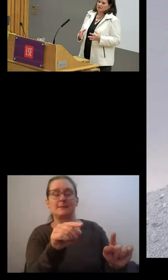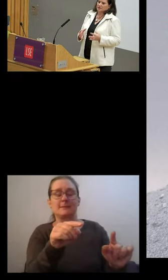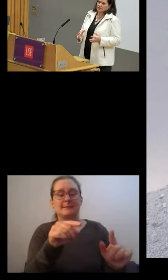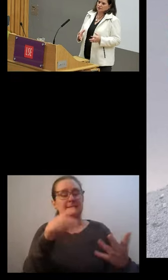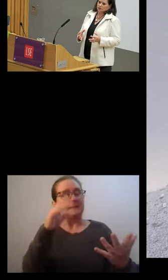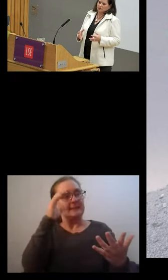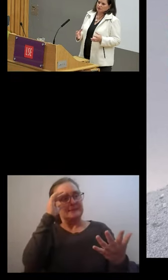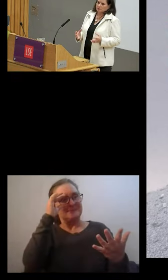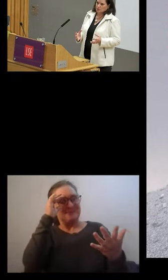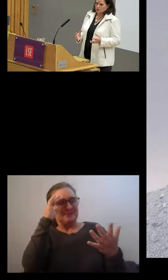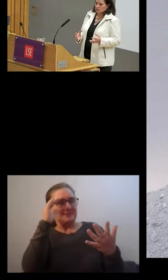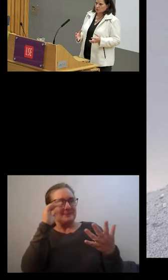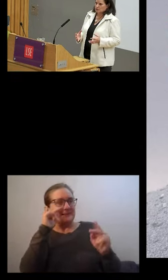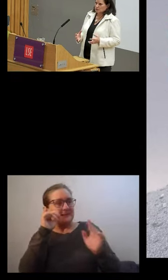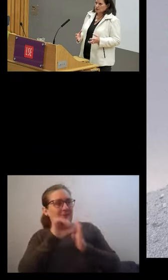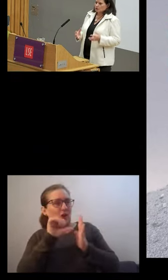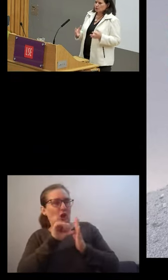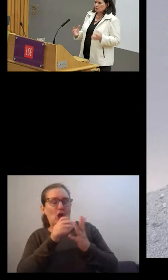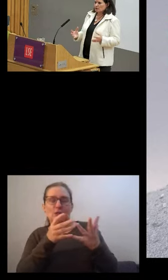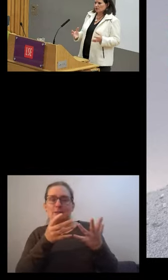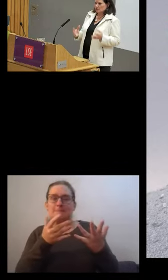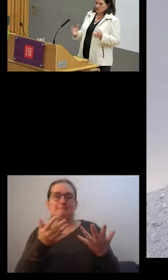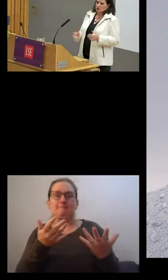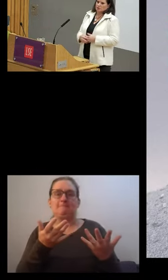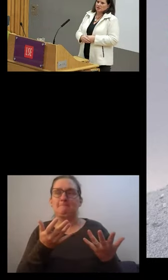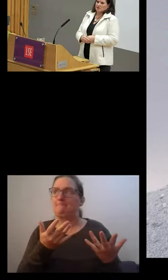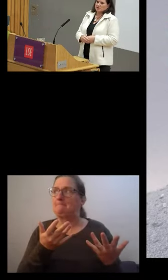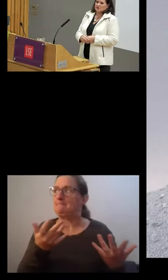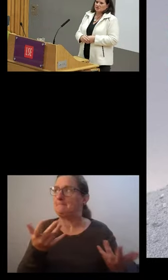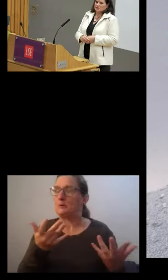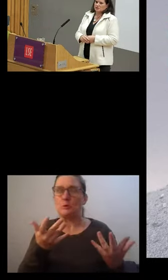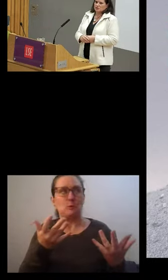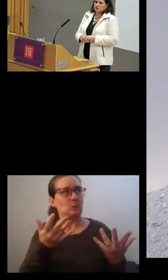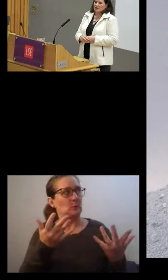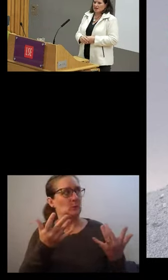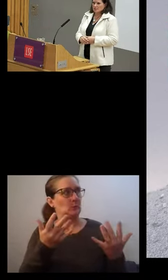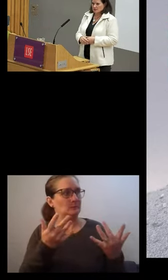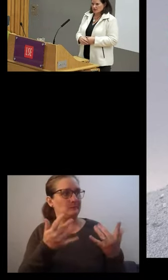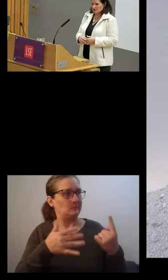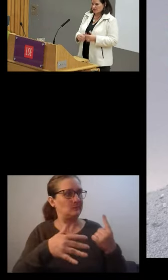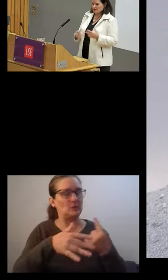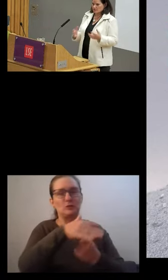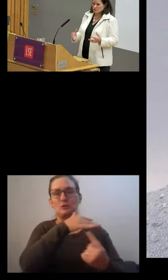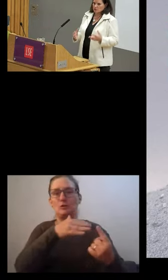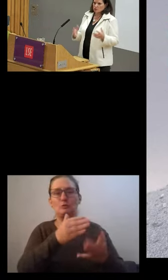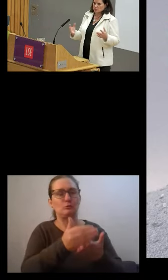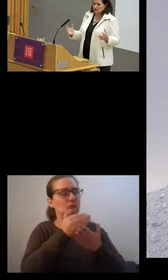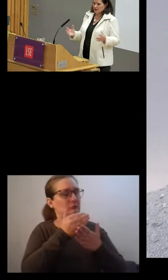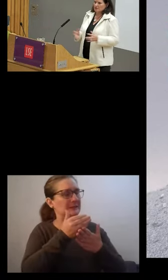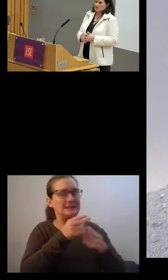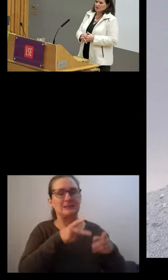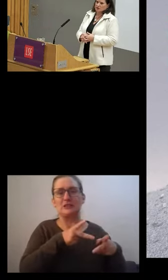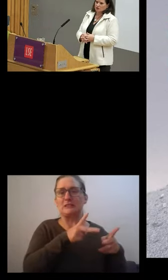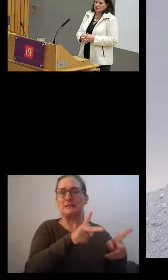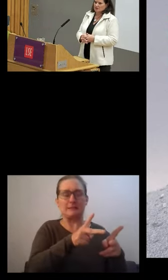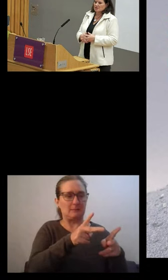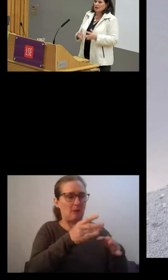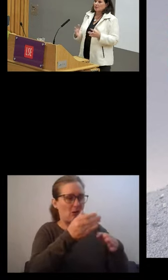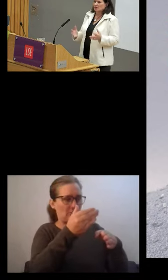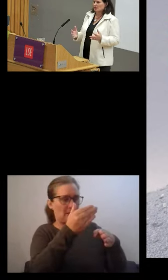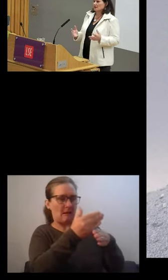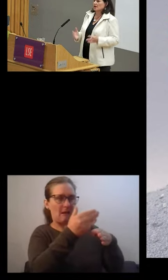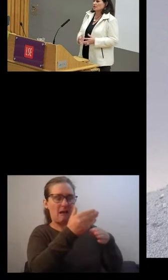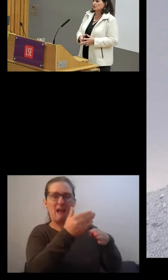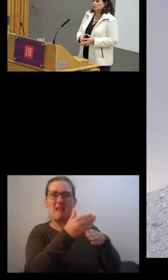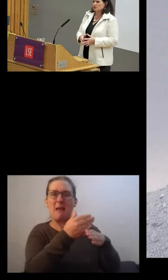difficult, if not impossible, to build social protection systems on a labour market that is informal, precarious and so on.